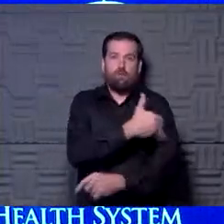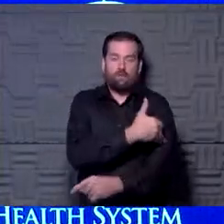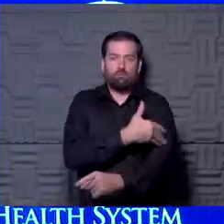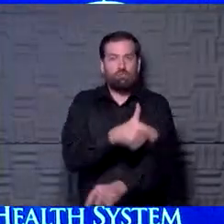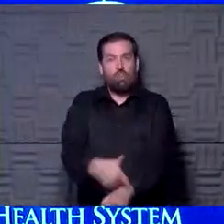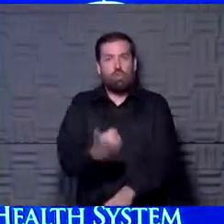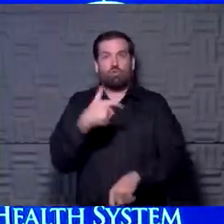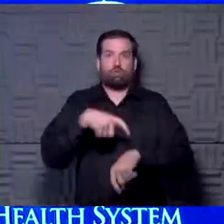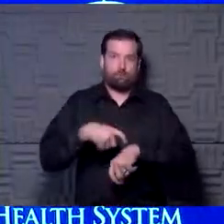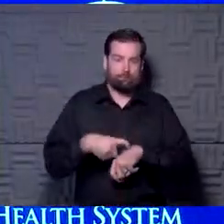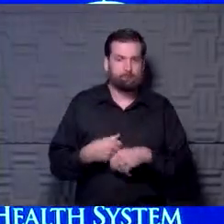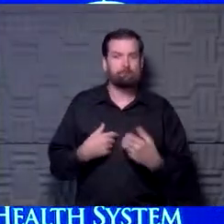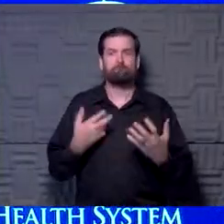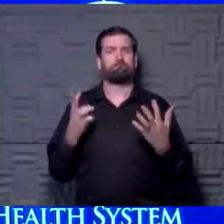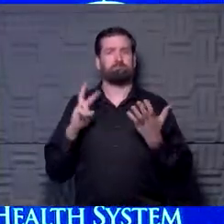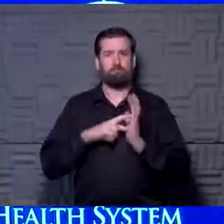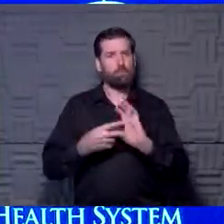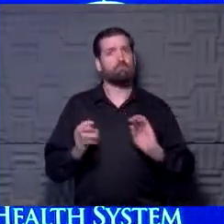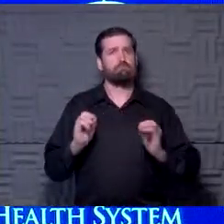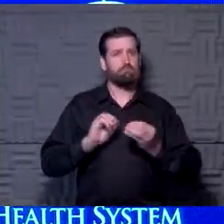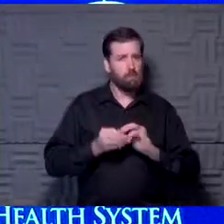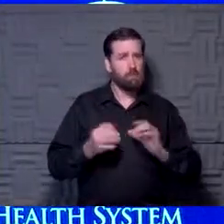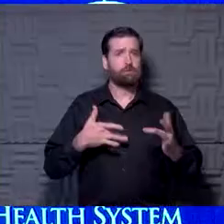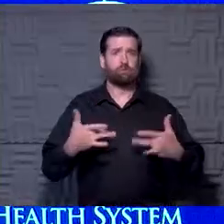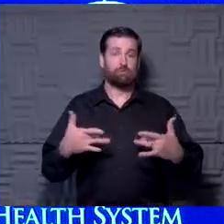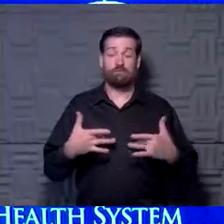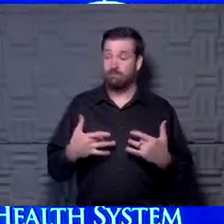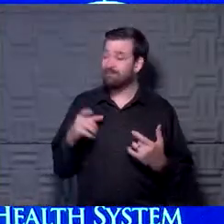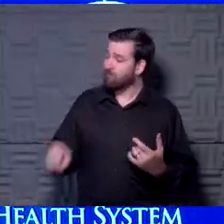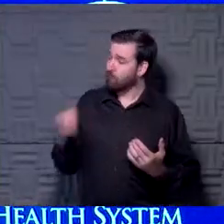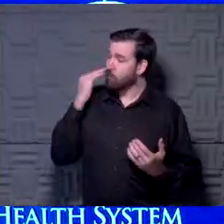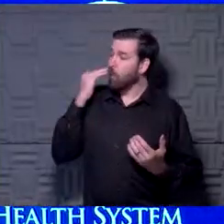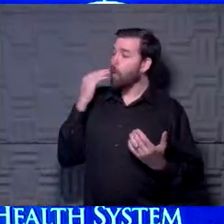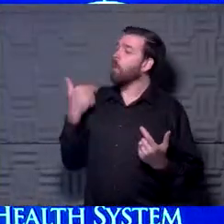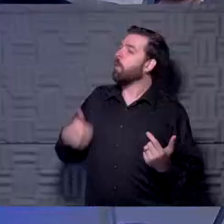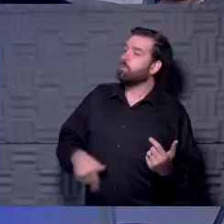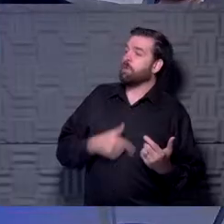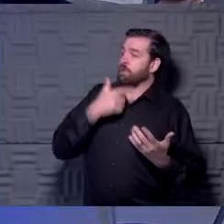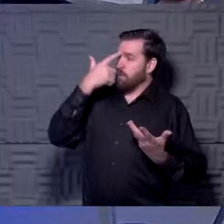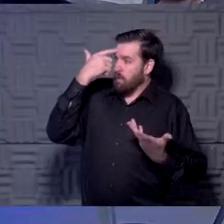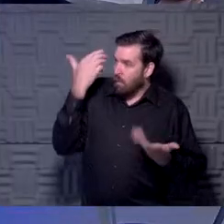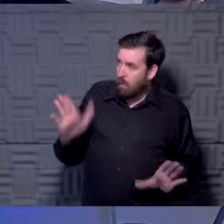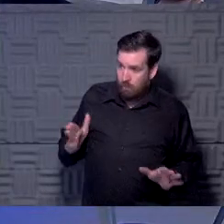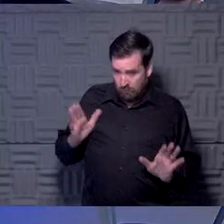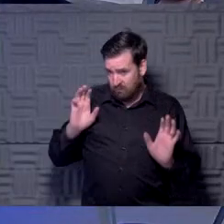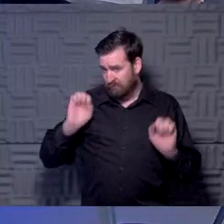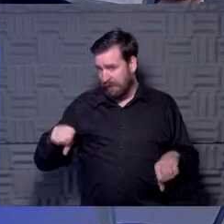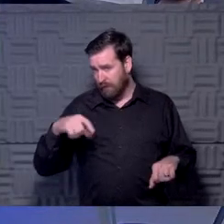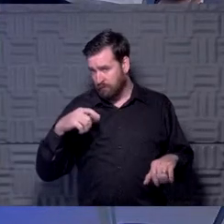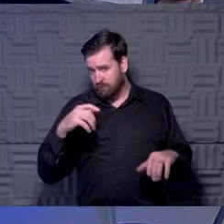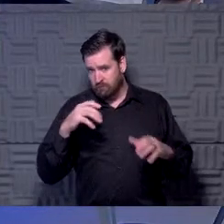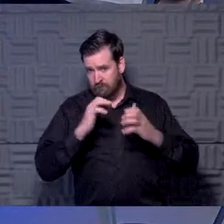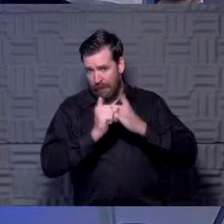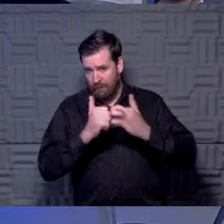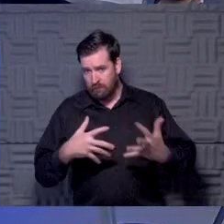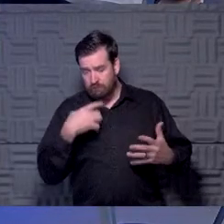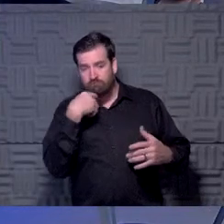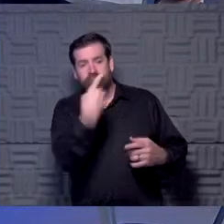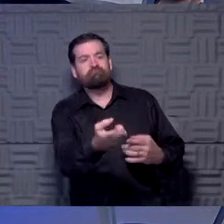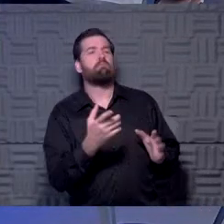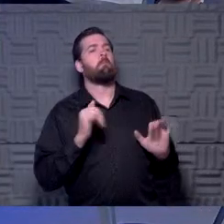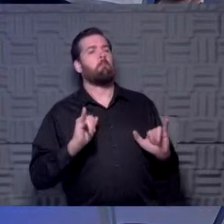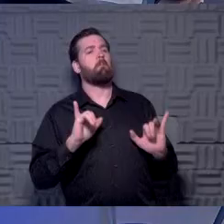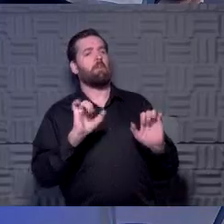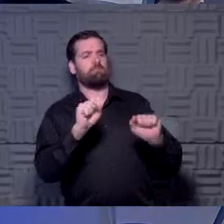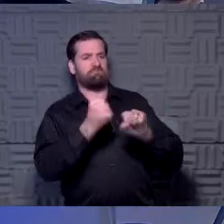concern. So as you said, you got to know what you don't know. Do you feel like it's safe to tell that it's okay to tell an athlete that it is